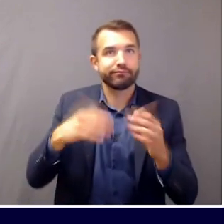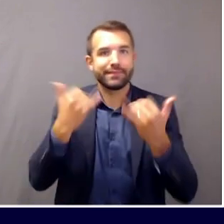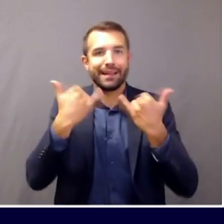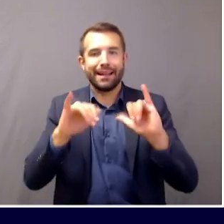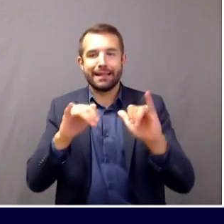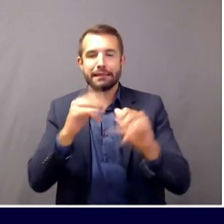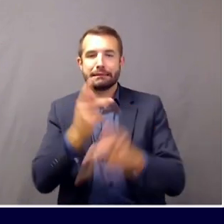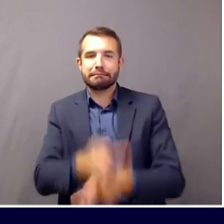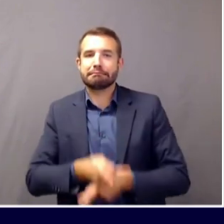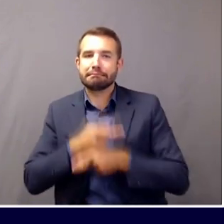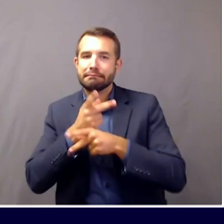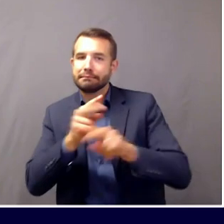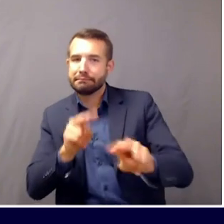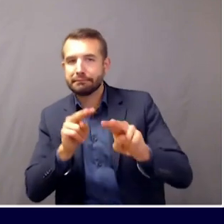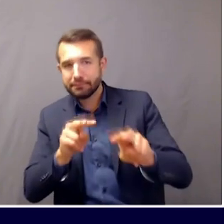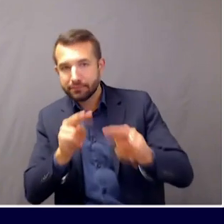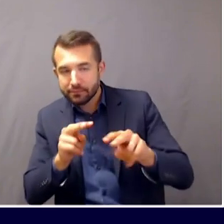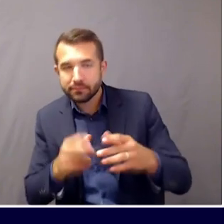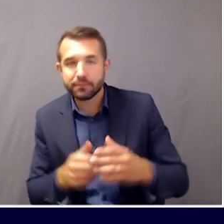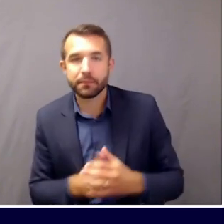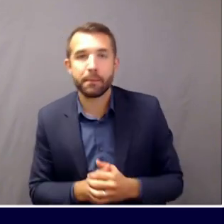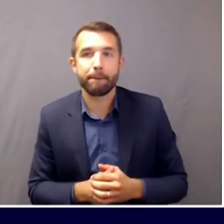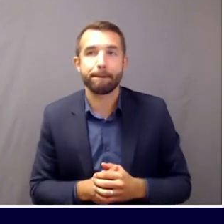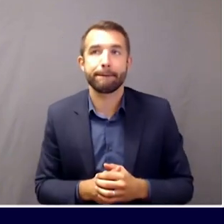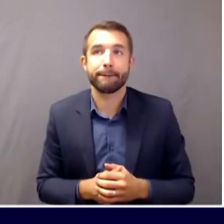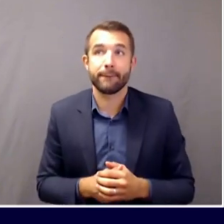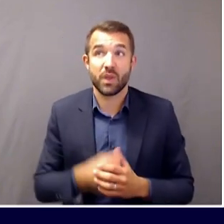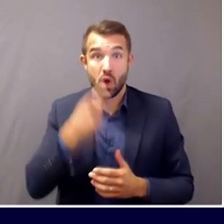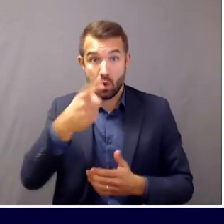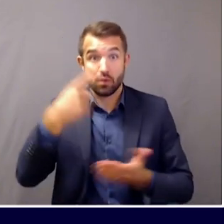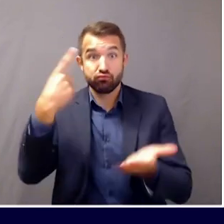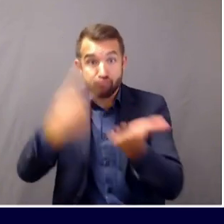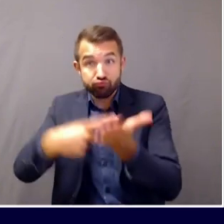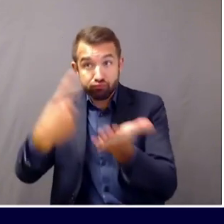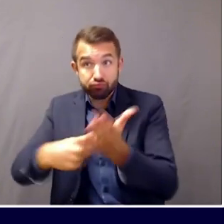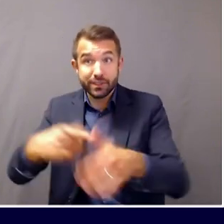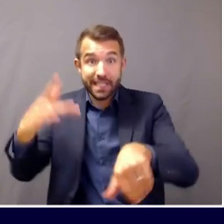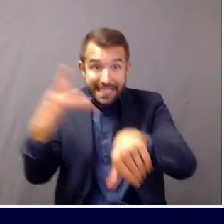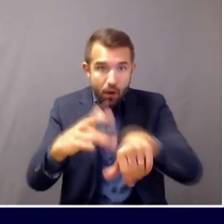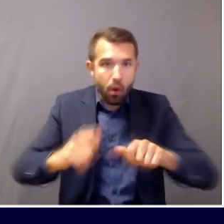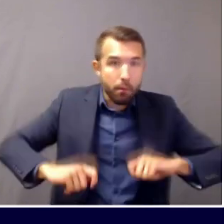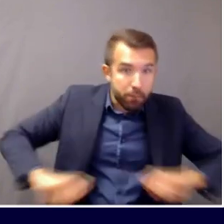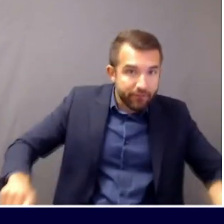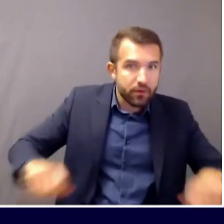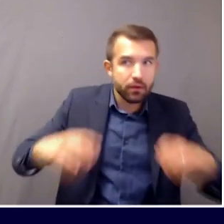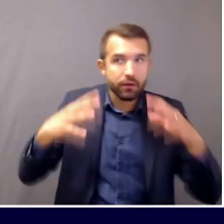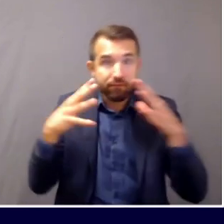Has touch football been discussed? Is this part of the discussion? I defer your question.